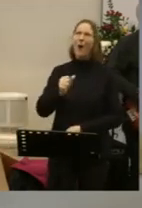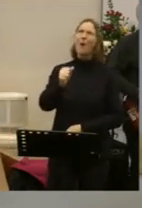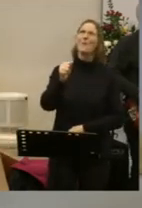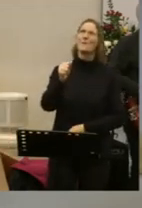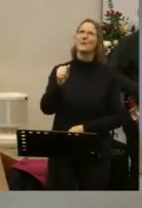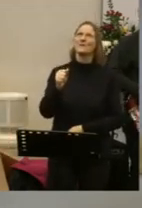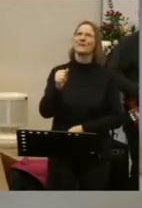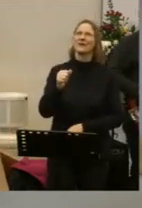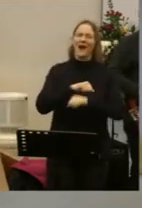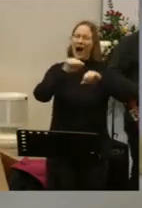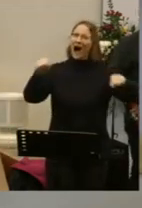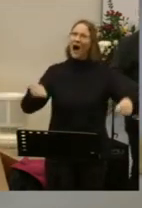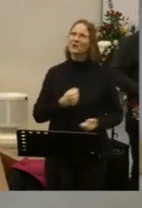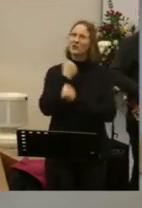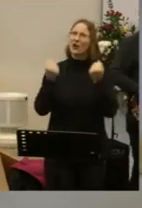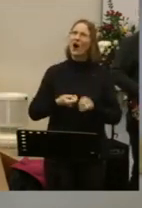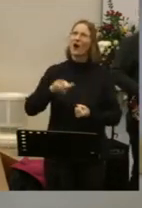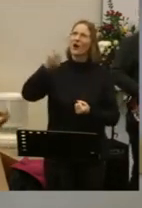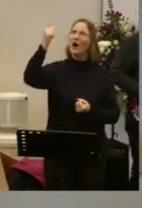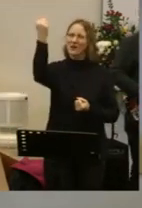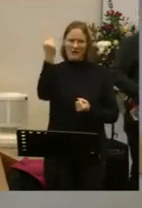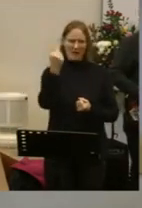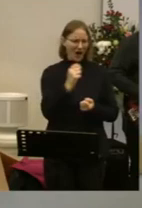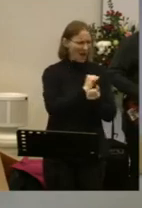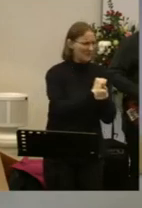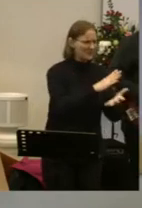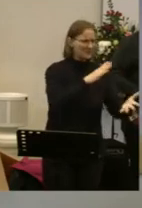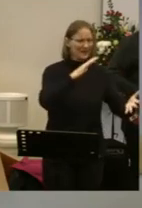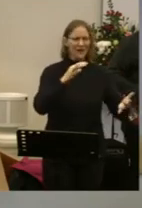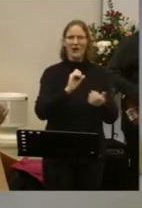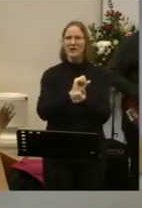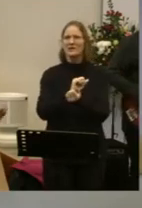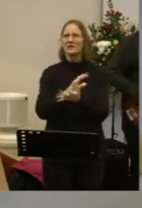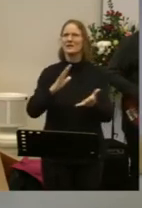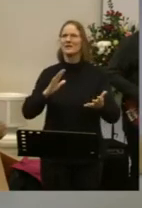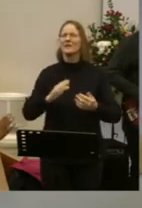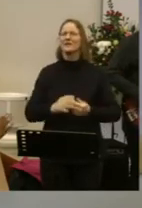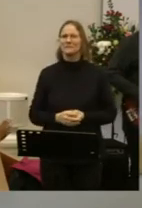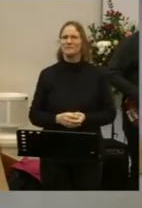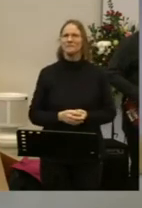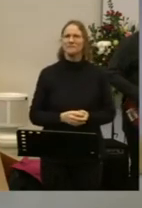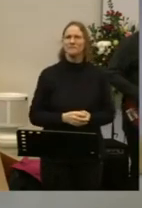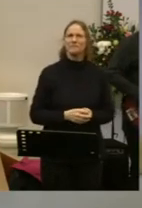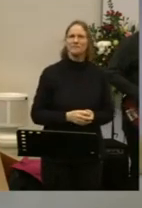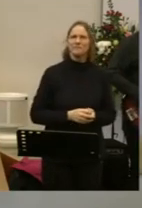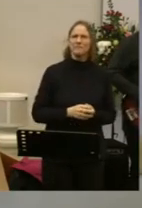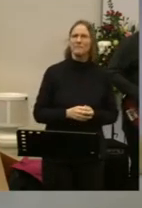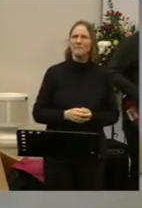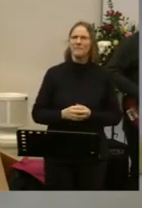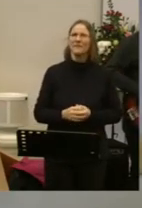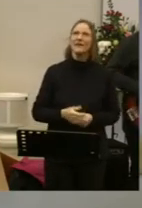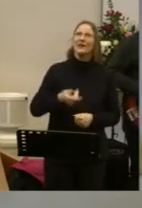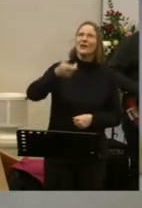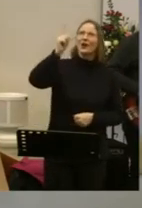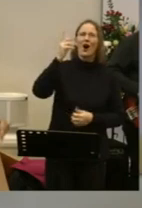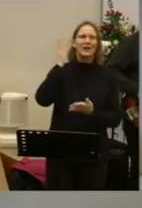Our strength will Oh, cause